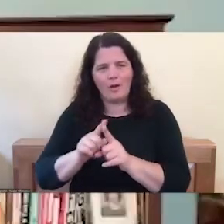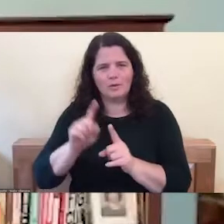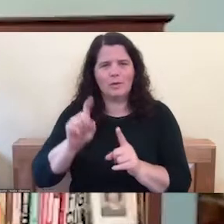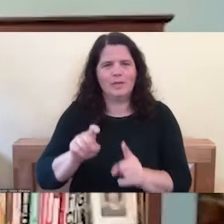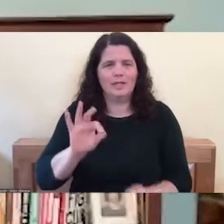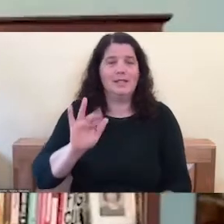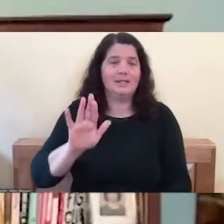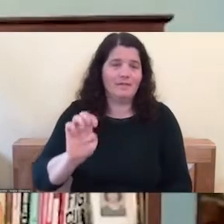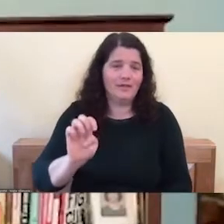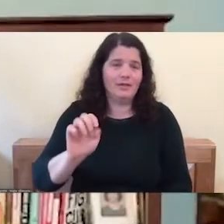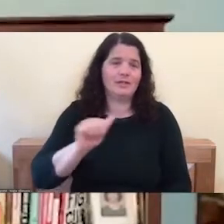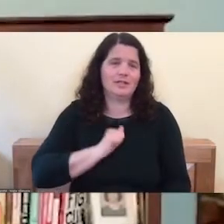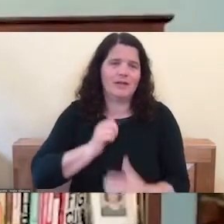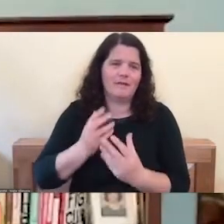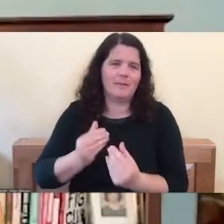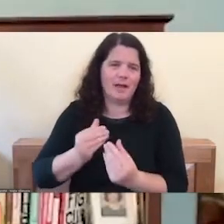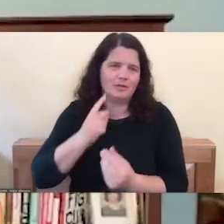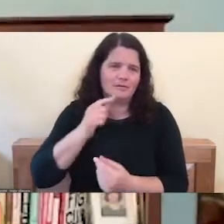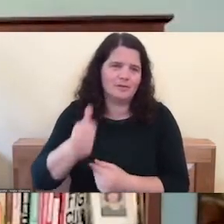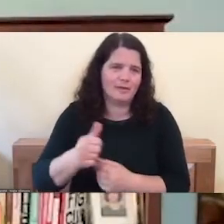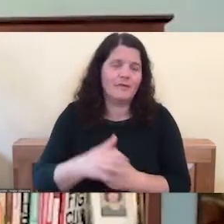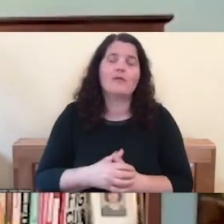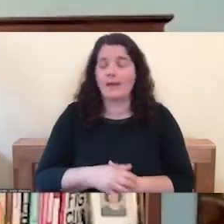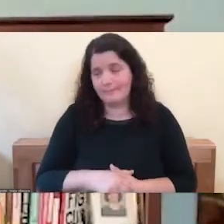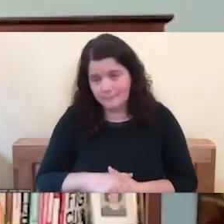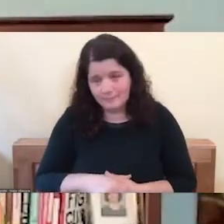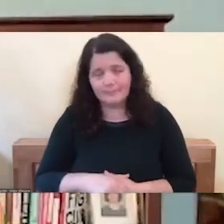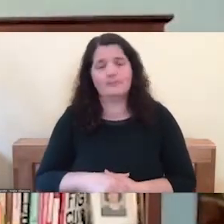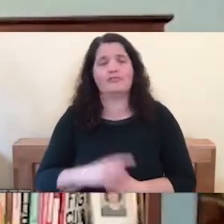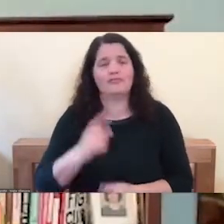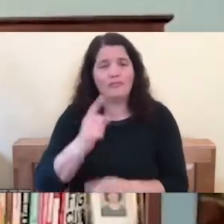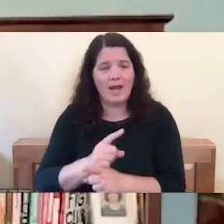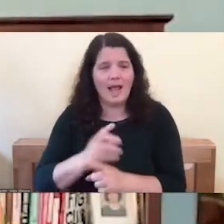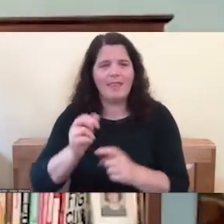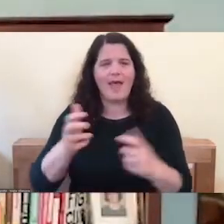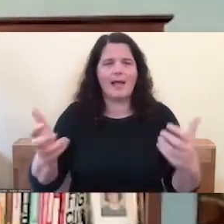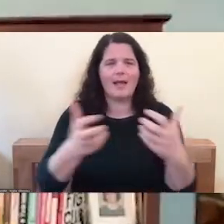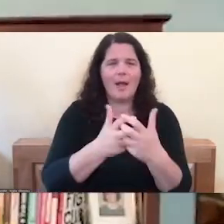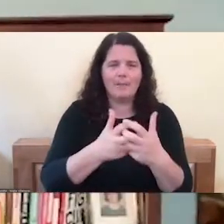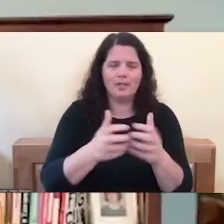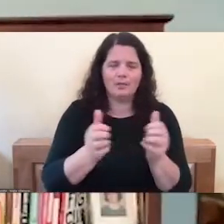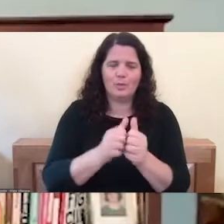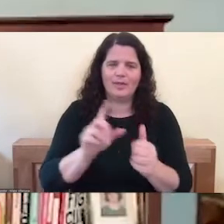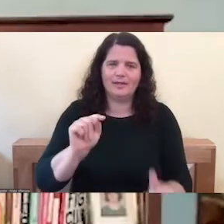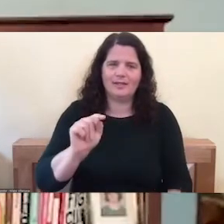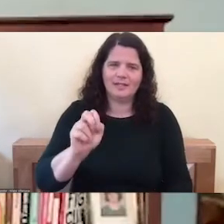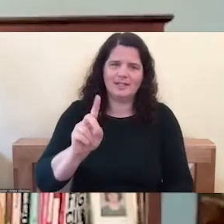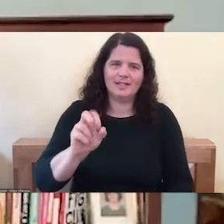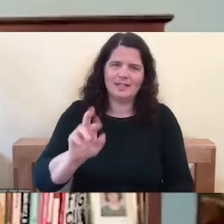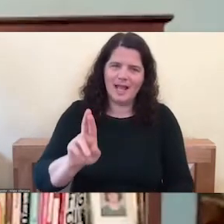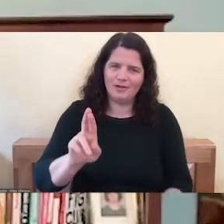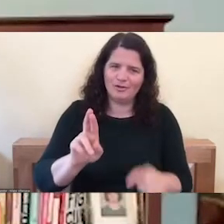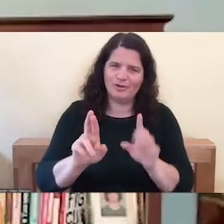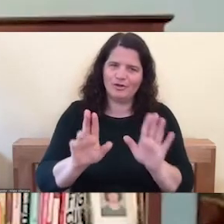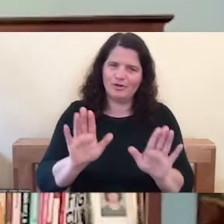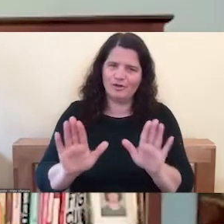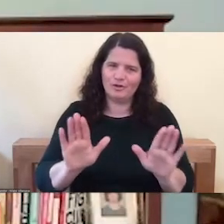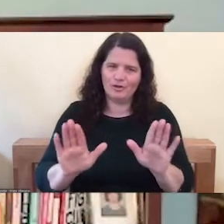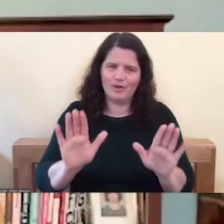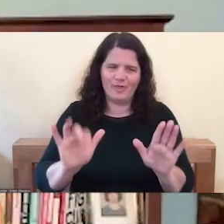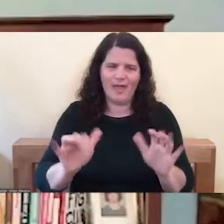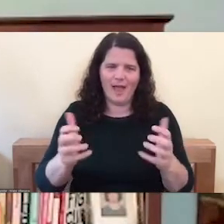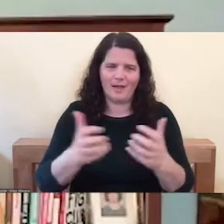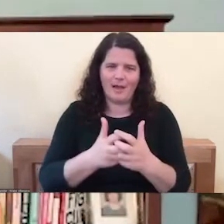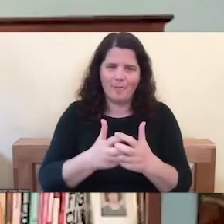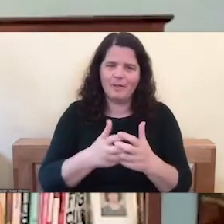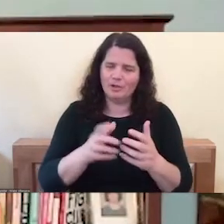Yeah. Well, and also the, the combining it with tenderness, right. And I think that's the way, one of the ways that men have